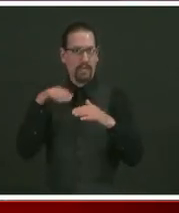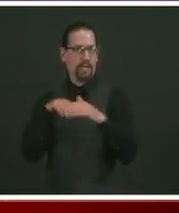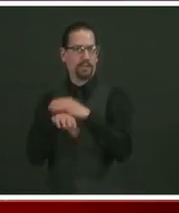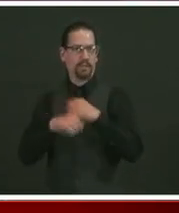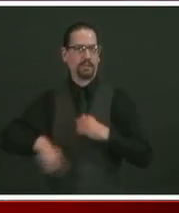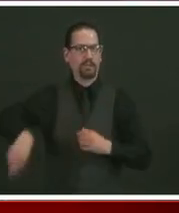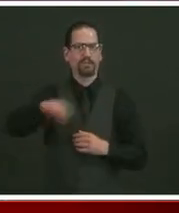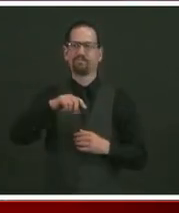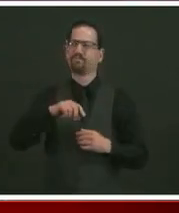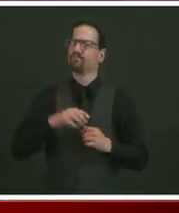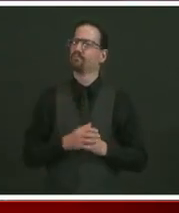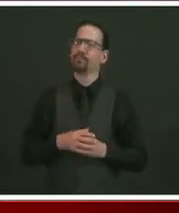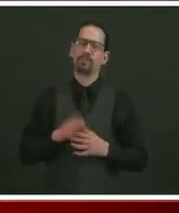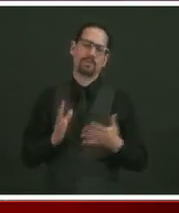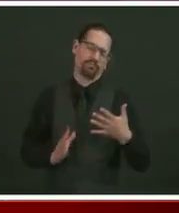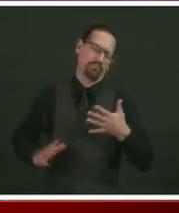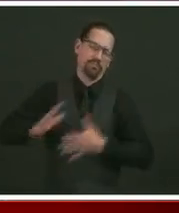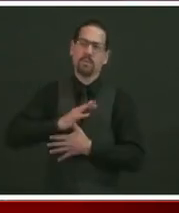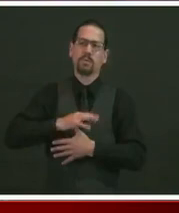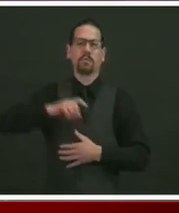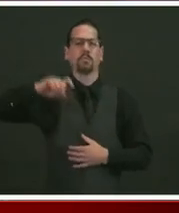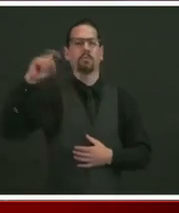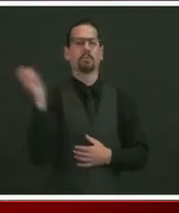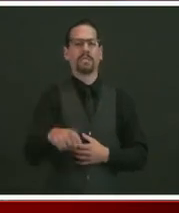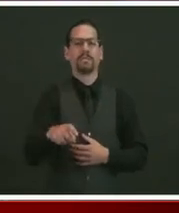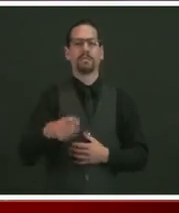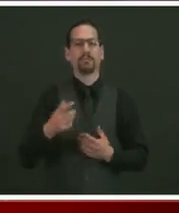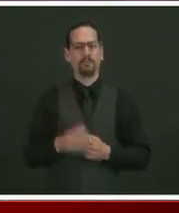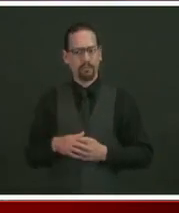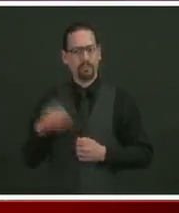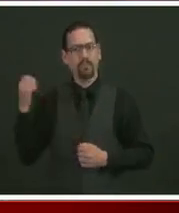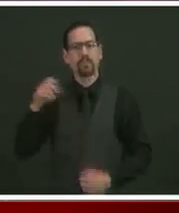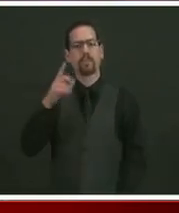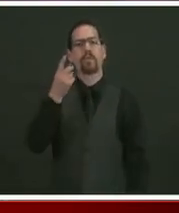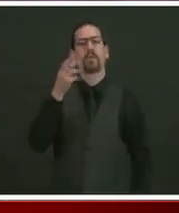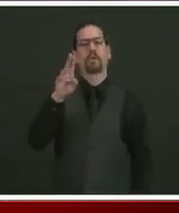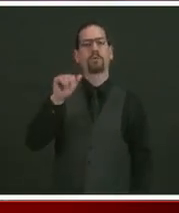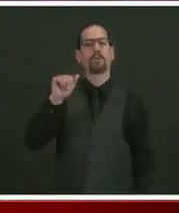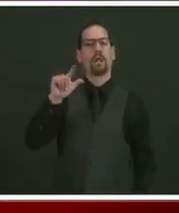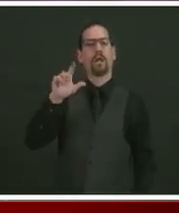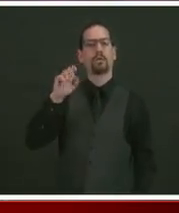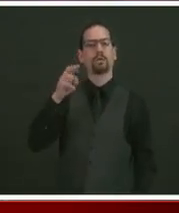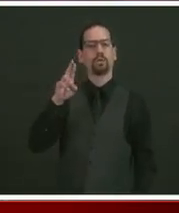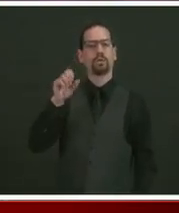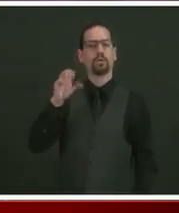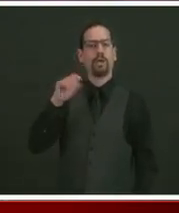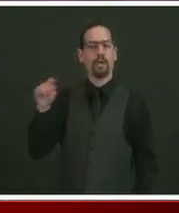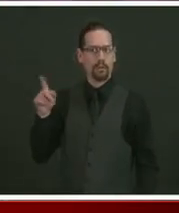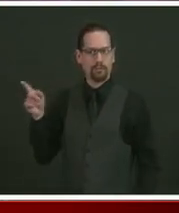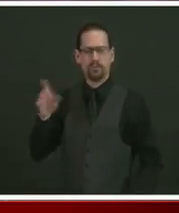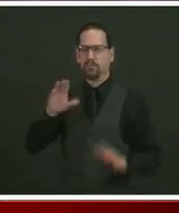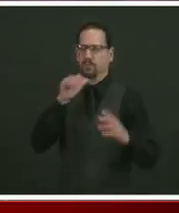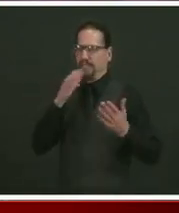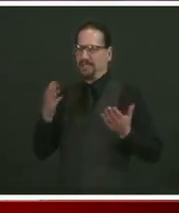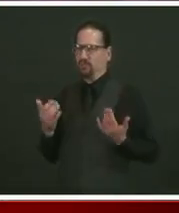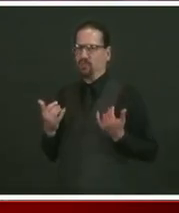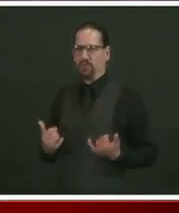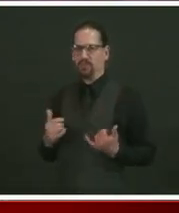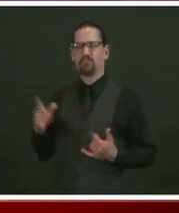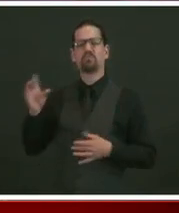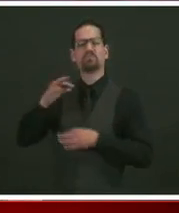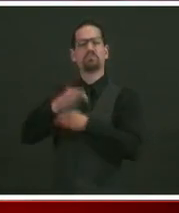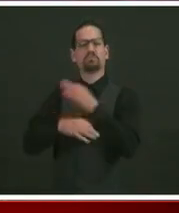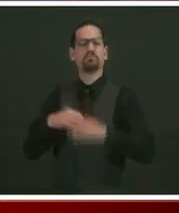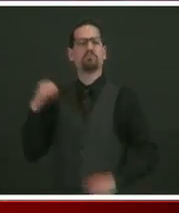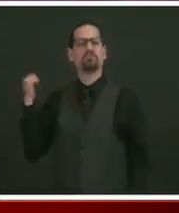top priority for me, also for Dr. Nicole Alexander-Scott. You'll see she's not here today. I'm joined by Dr. McDonald. She's deeply